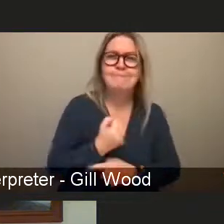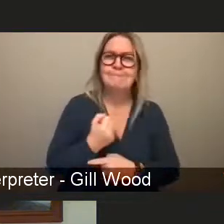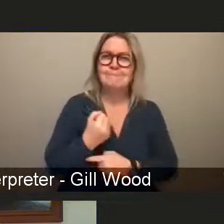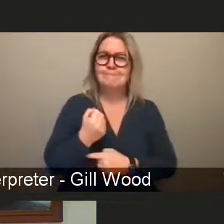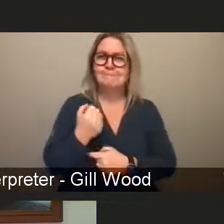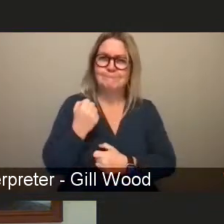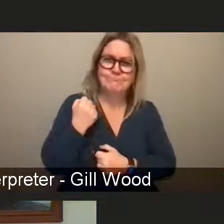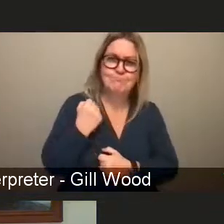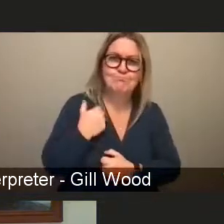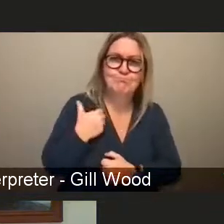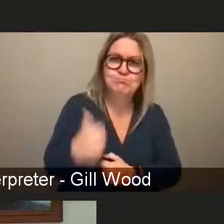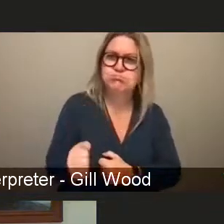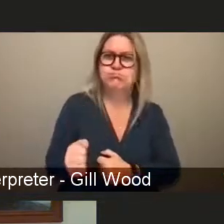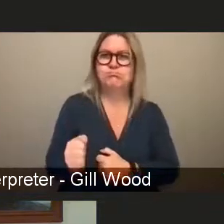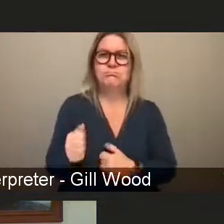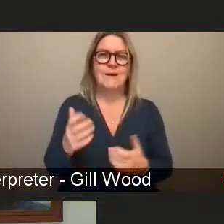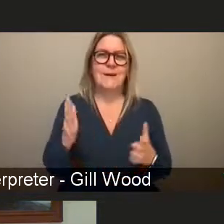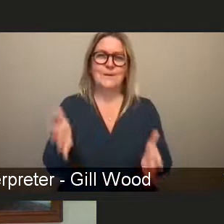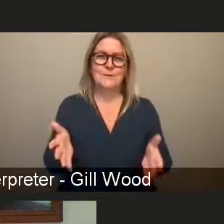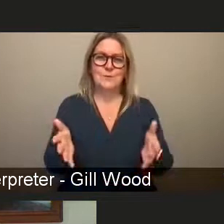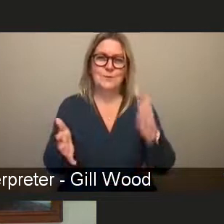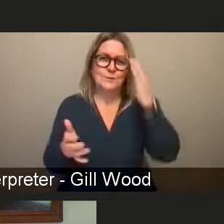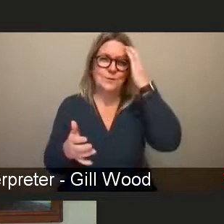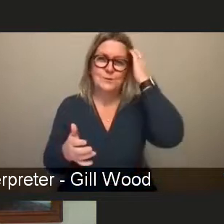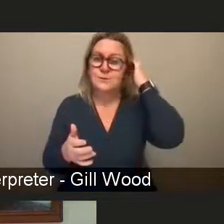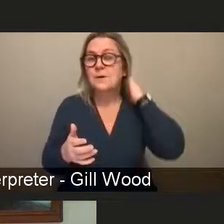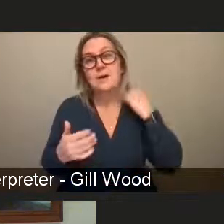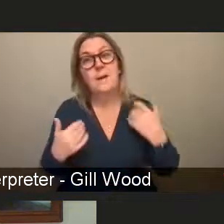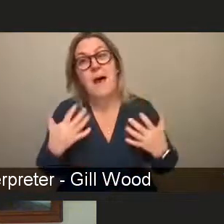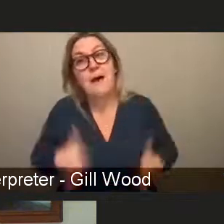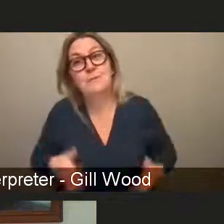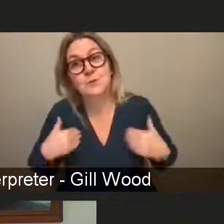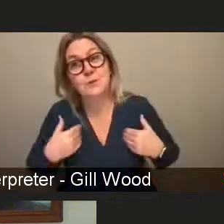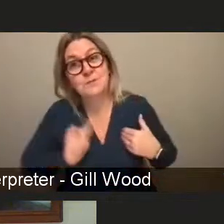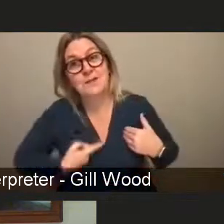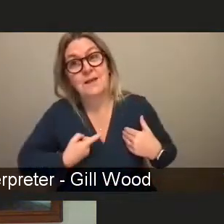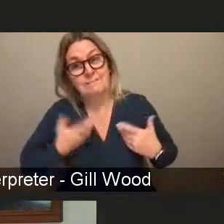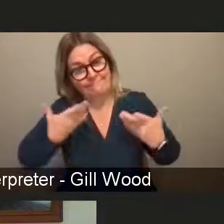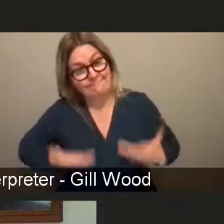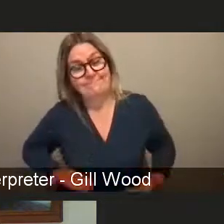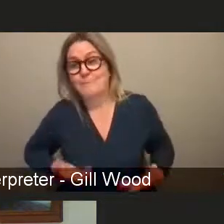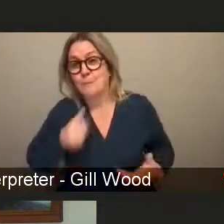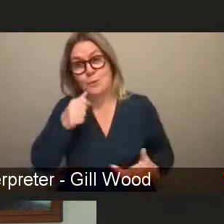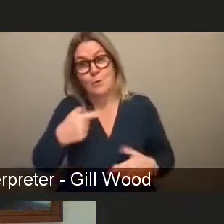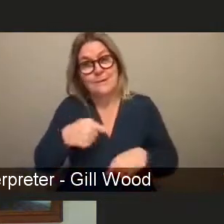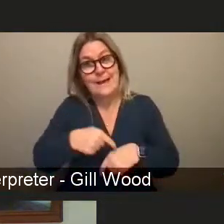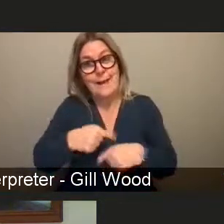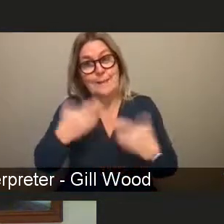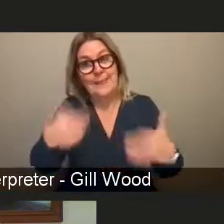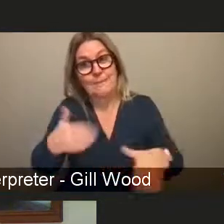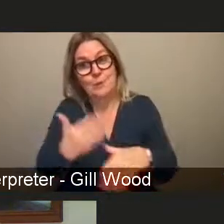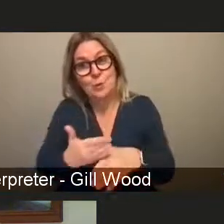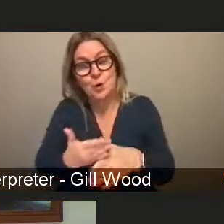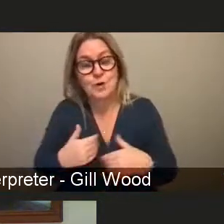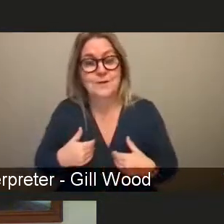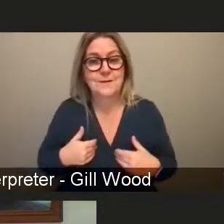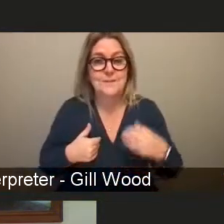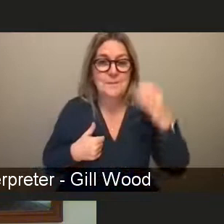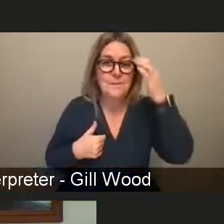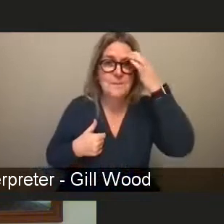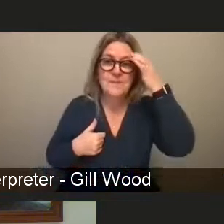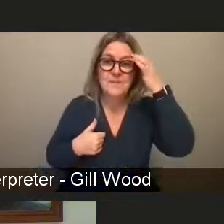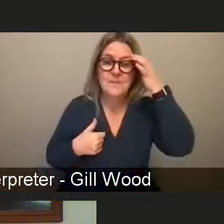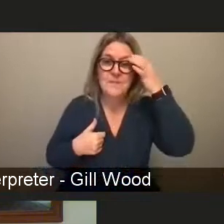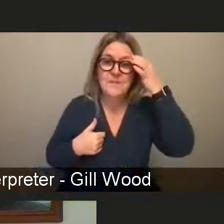i have to be because i don't have that much time left to do this work but also um i think that uh i think